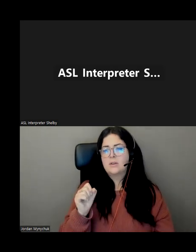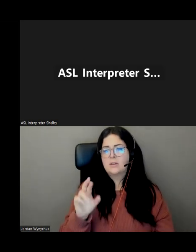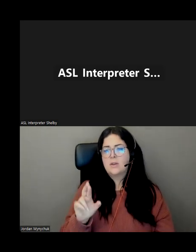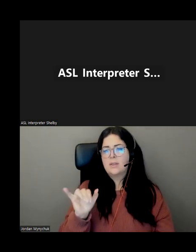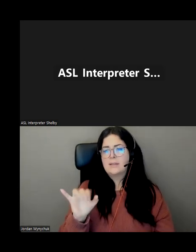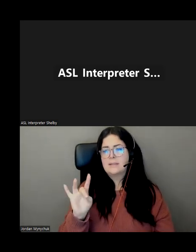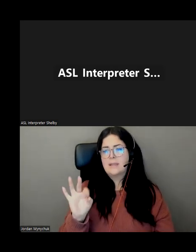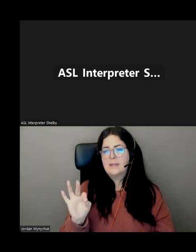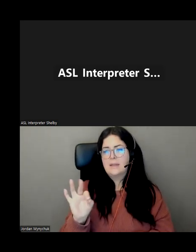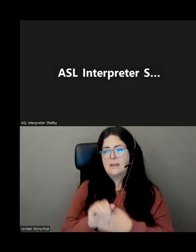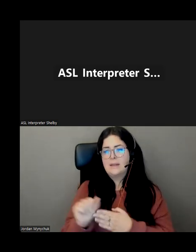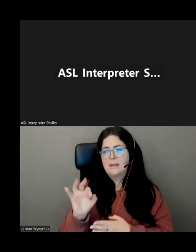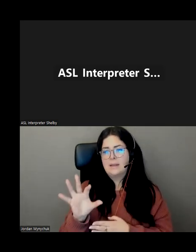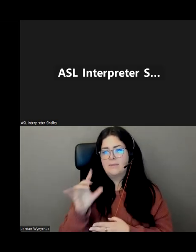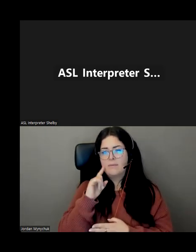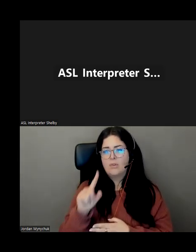.95 plus tax